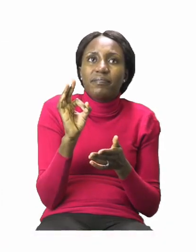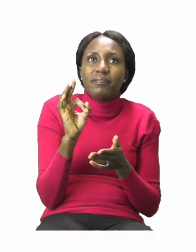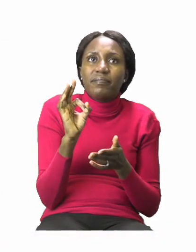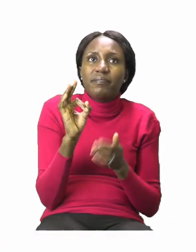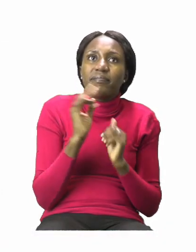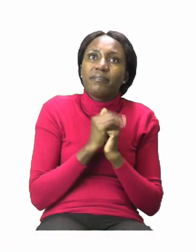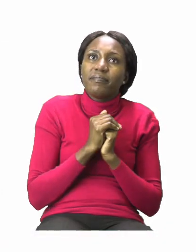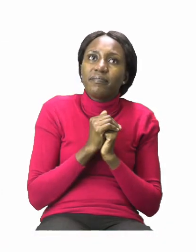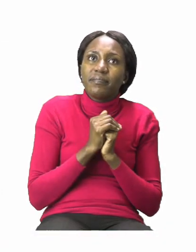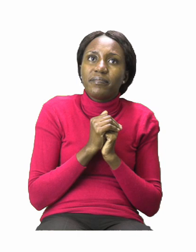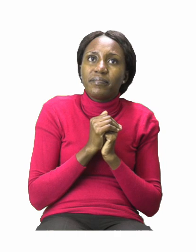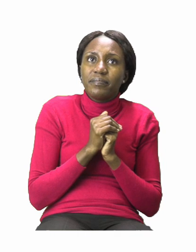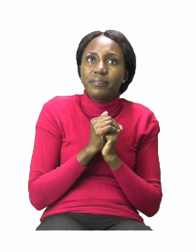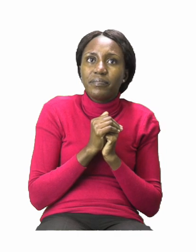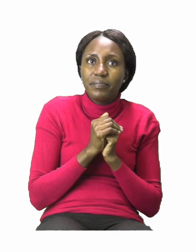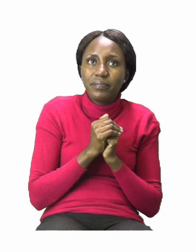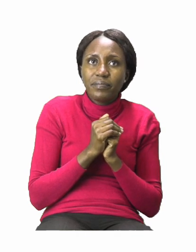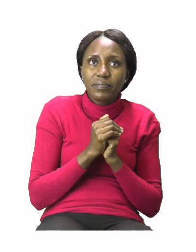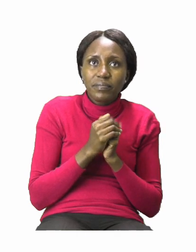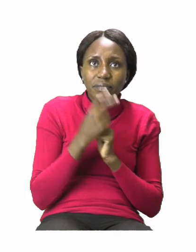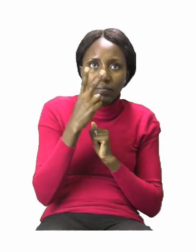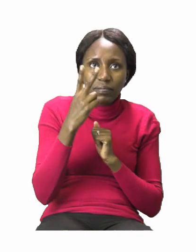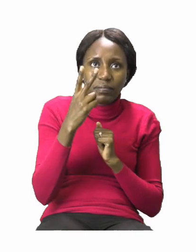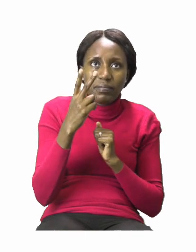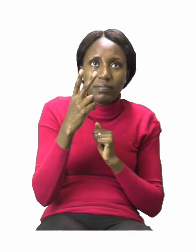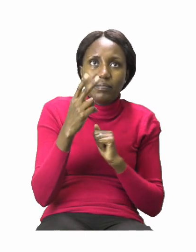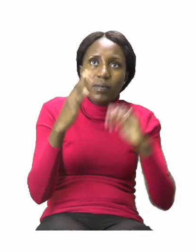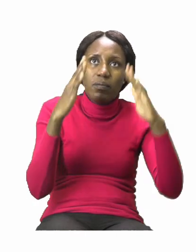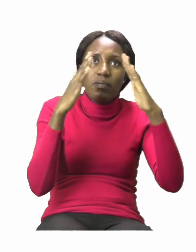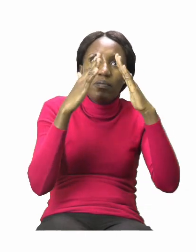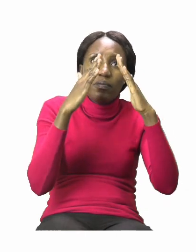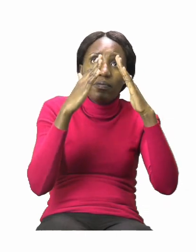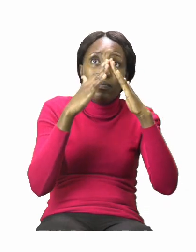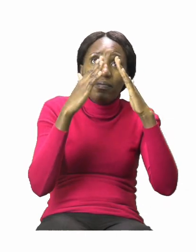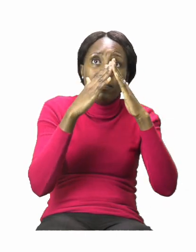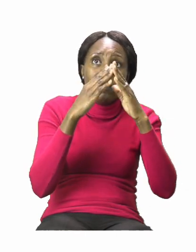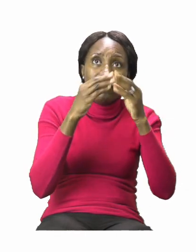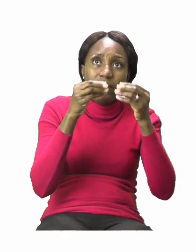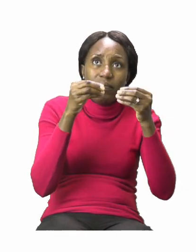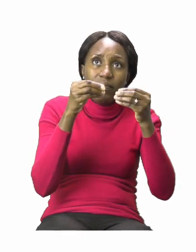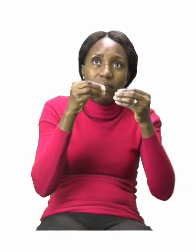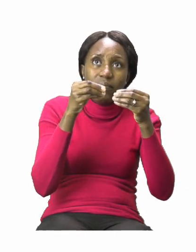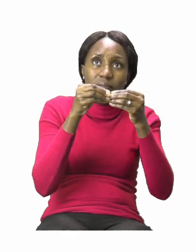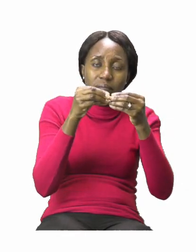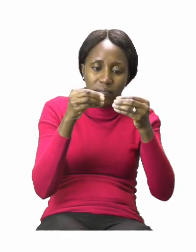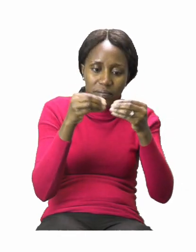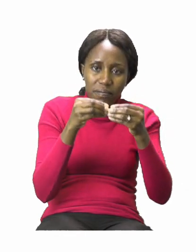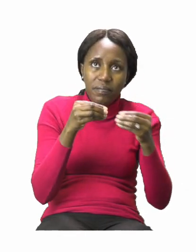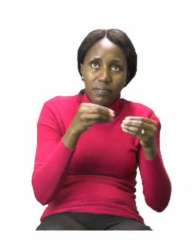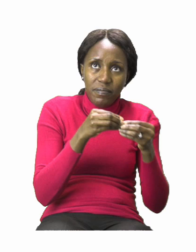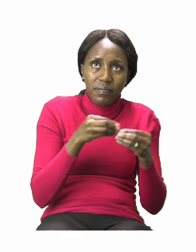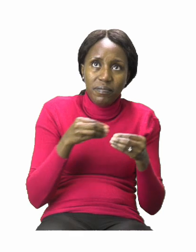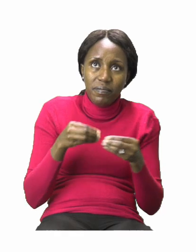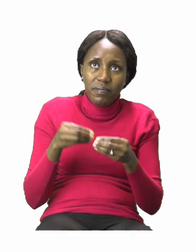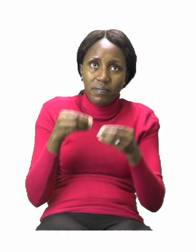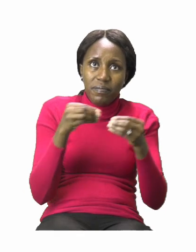29, we have a puzzle. And it is going to be our job to cut out the puzzle